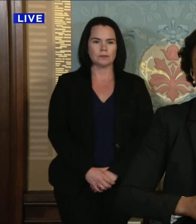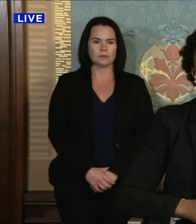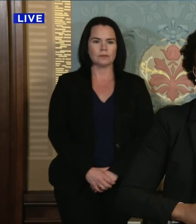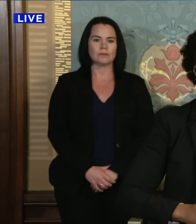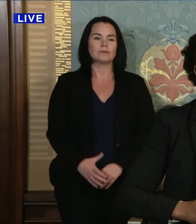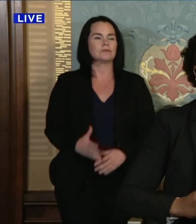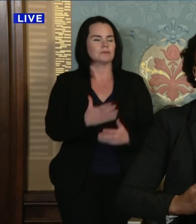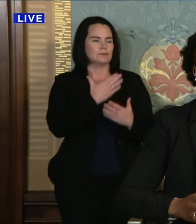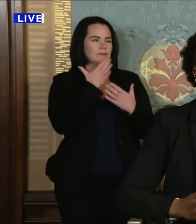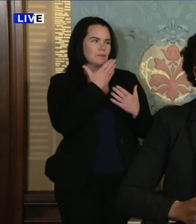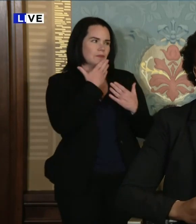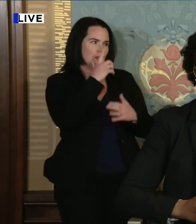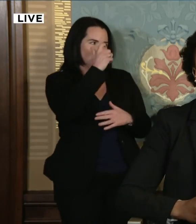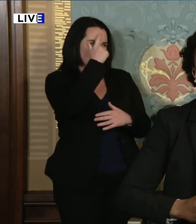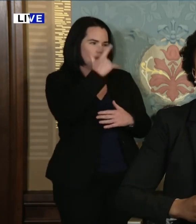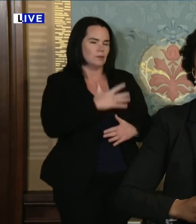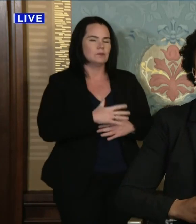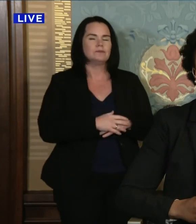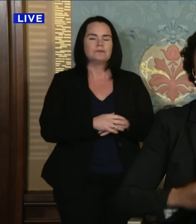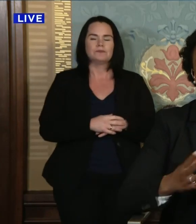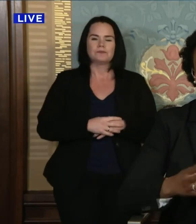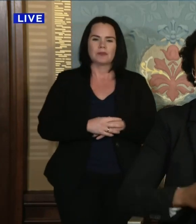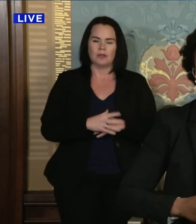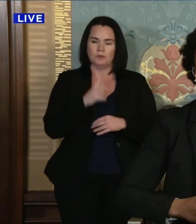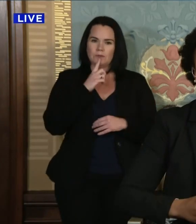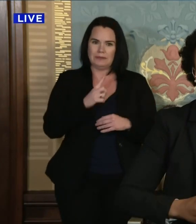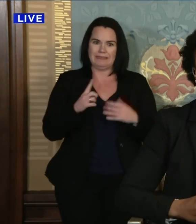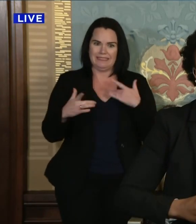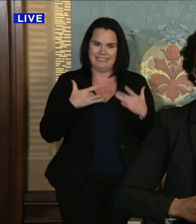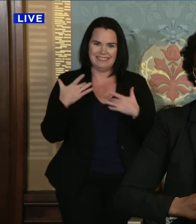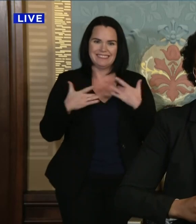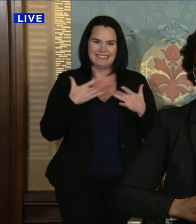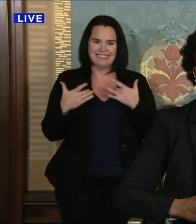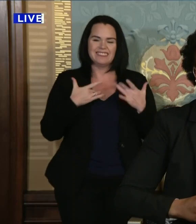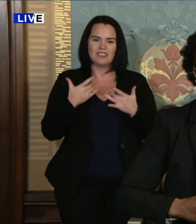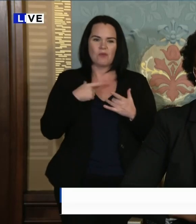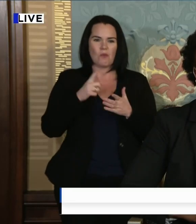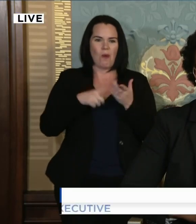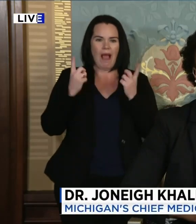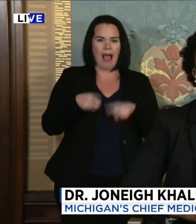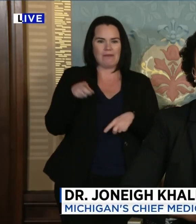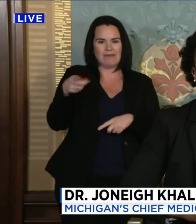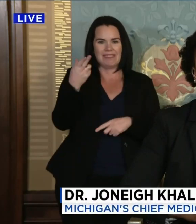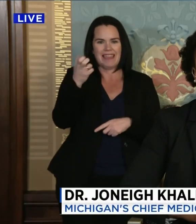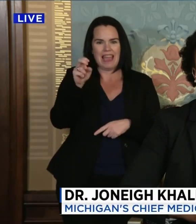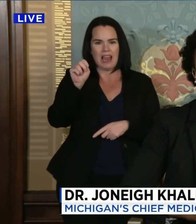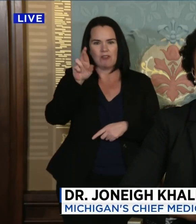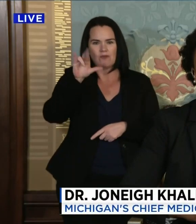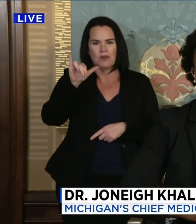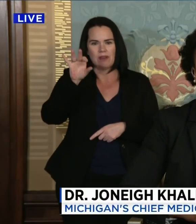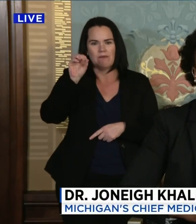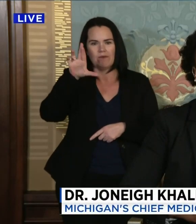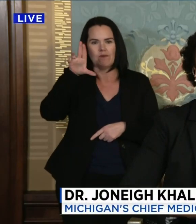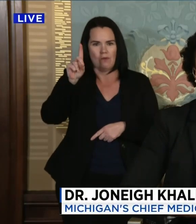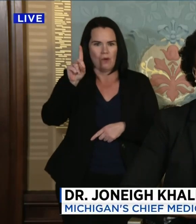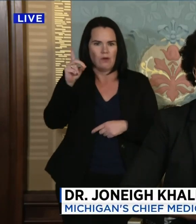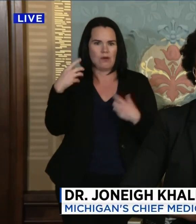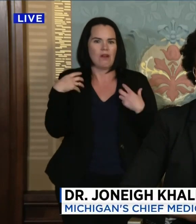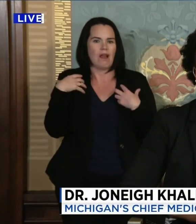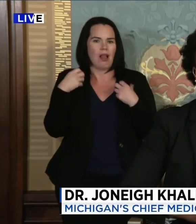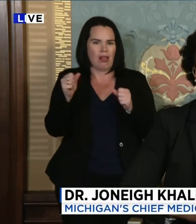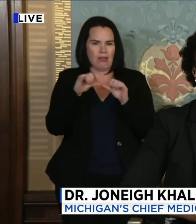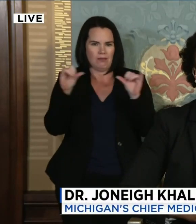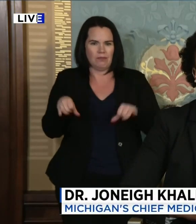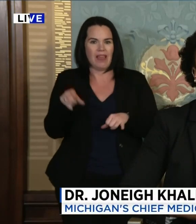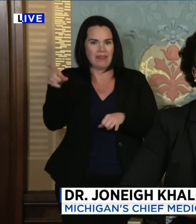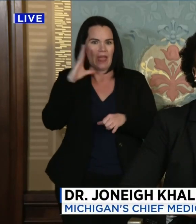Thank you, Governor. Yeah, it's really exciting actually what's going on at Henry Ford Health System and the fact that they will be doing, uh, this trial. As the